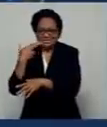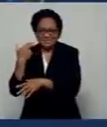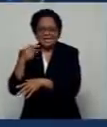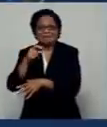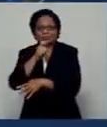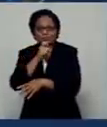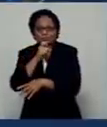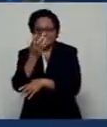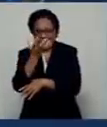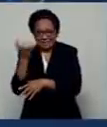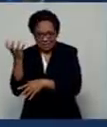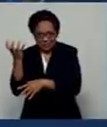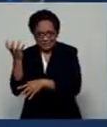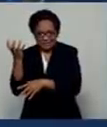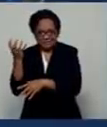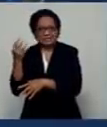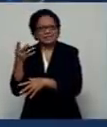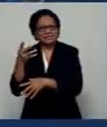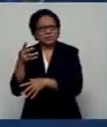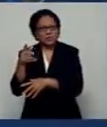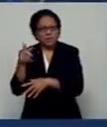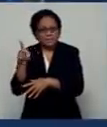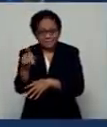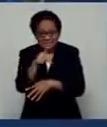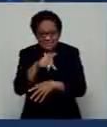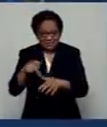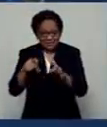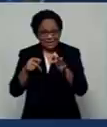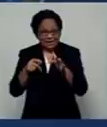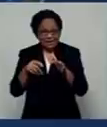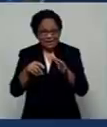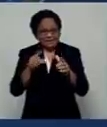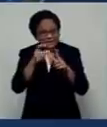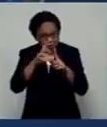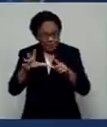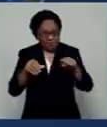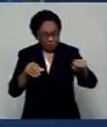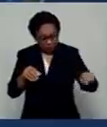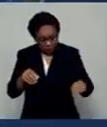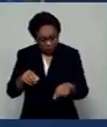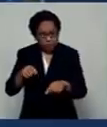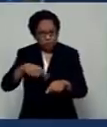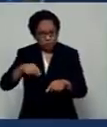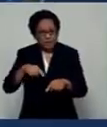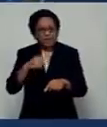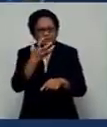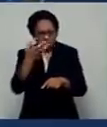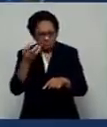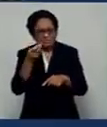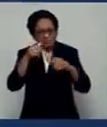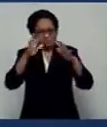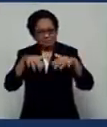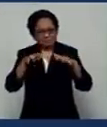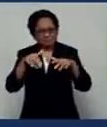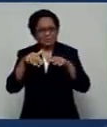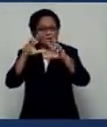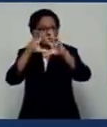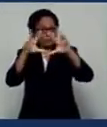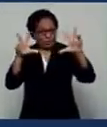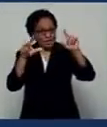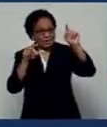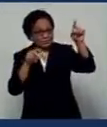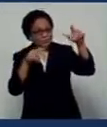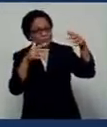afternoon. Eastwards, from Pacific Harbour to Suva, partly cloudy conditions with brief showers. Up north, clear skies